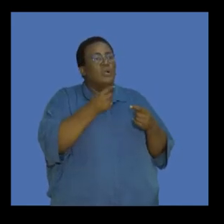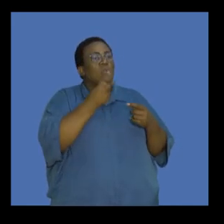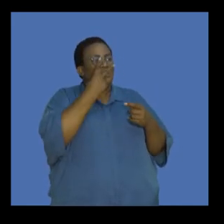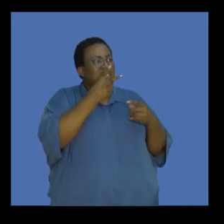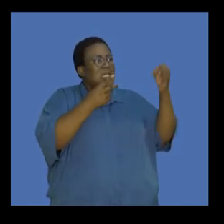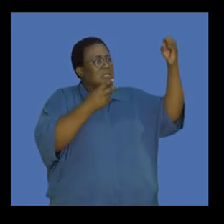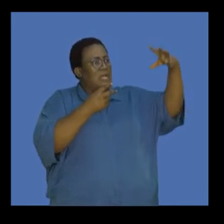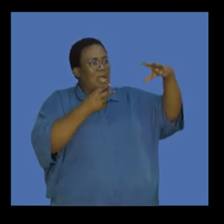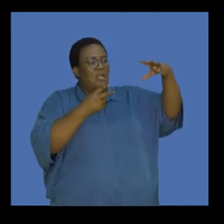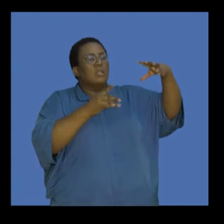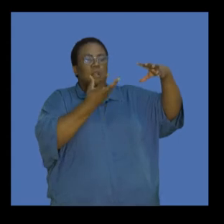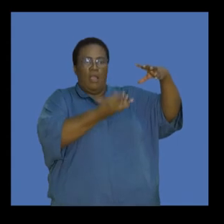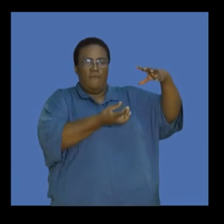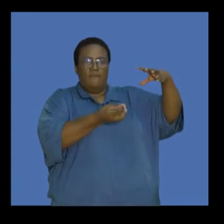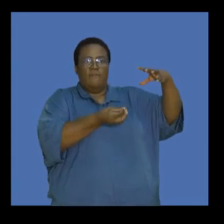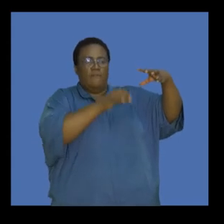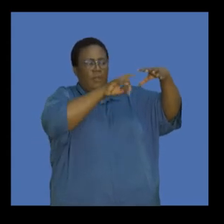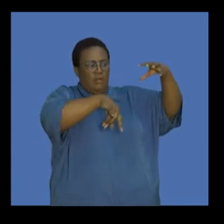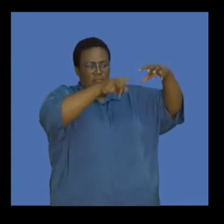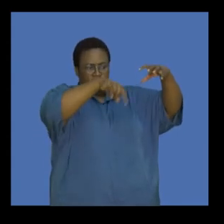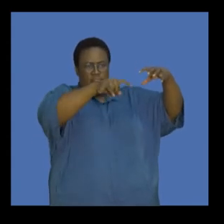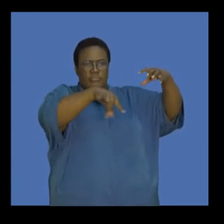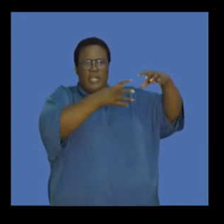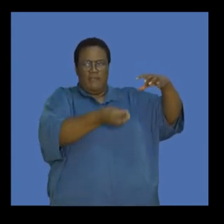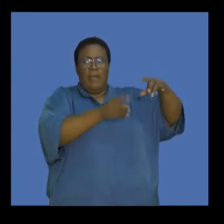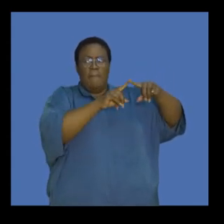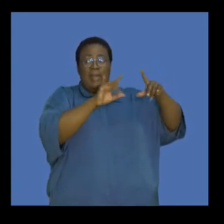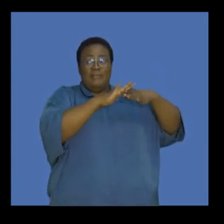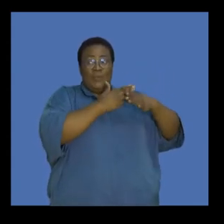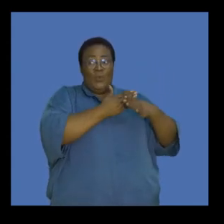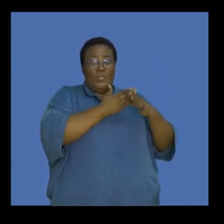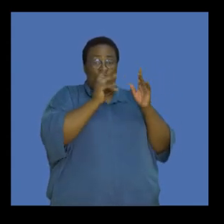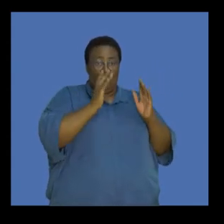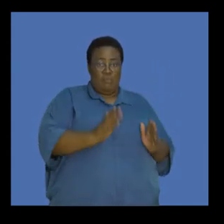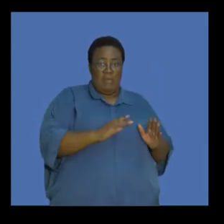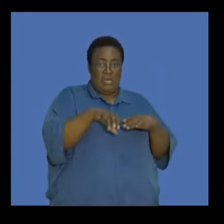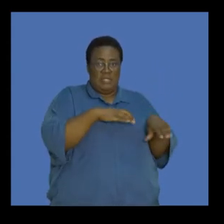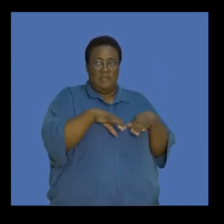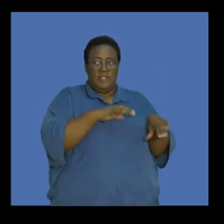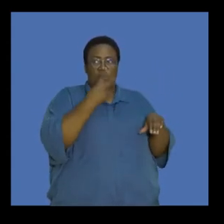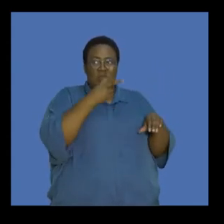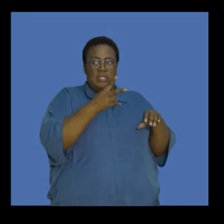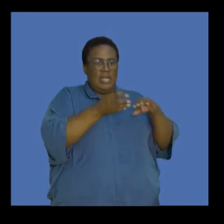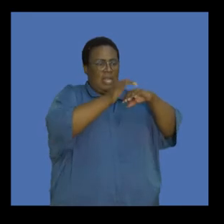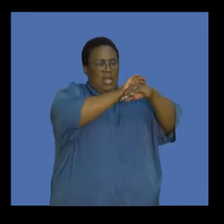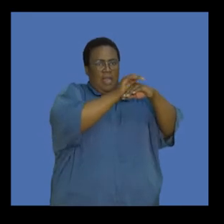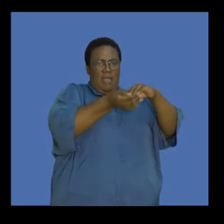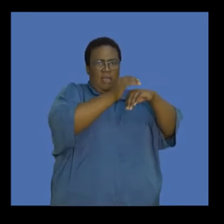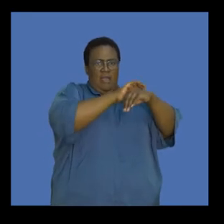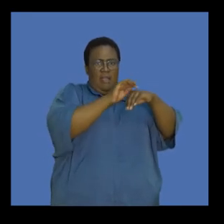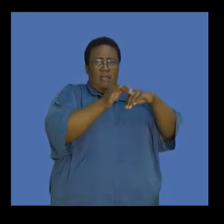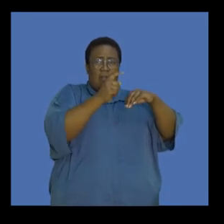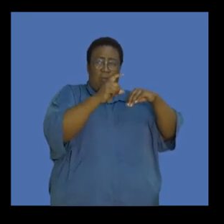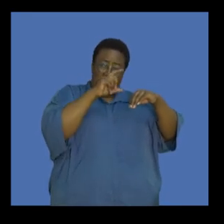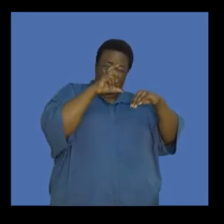continues to provide the solar radiation. However, due to human activity, we see that this layer of atmosphere has become